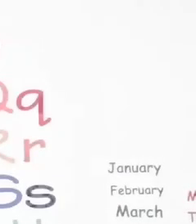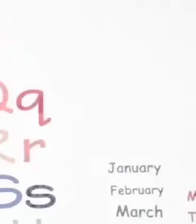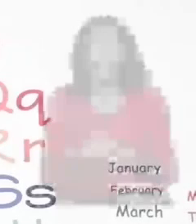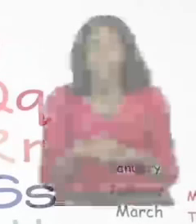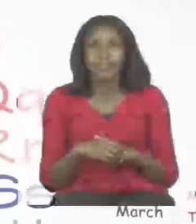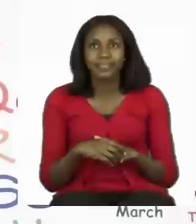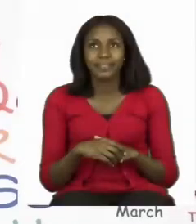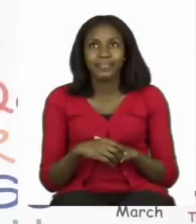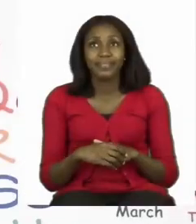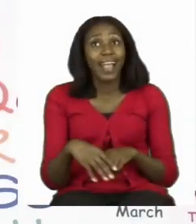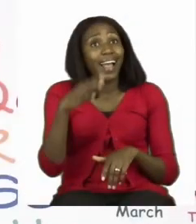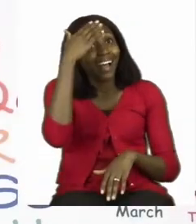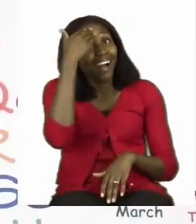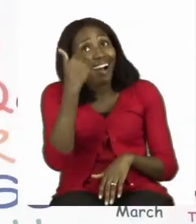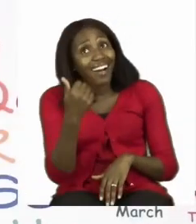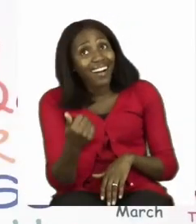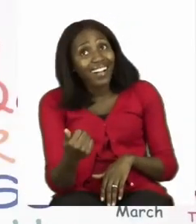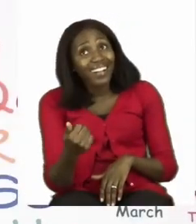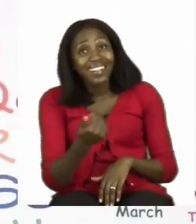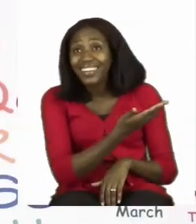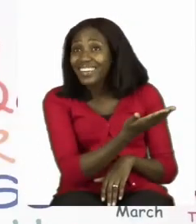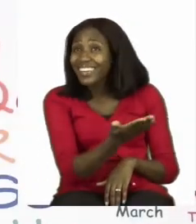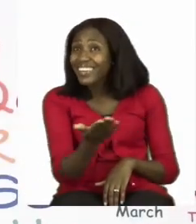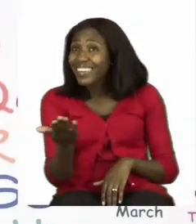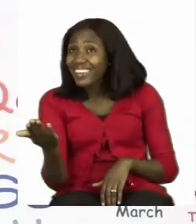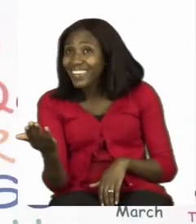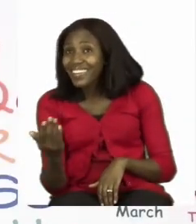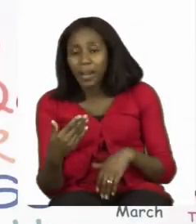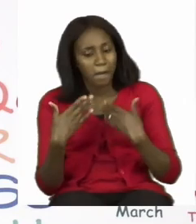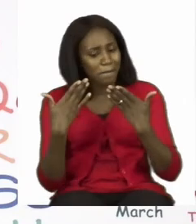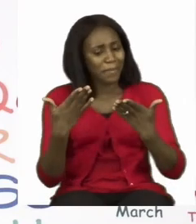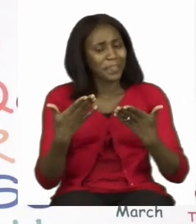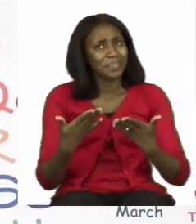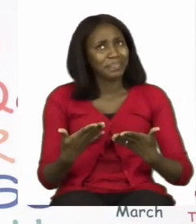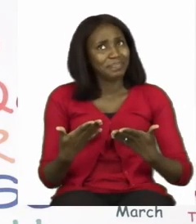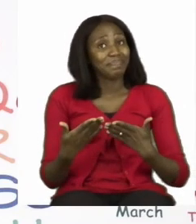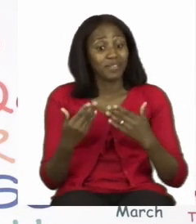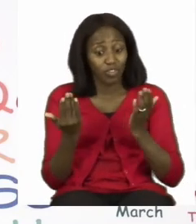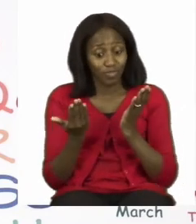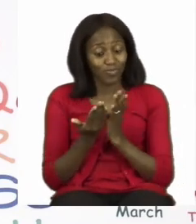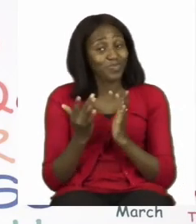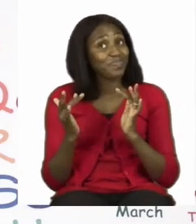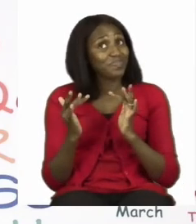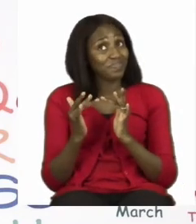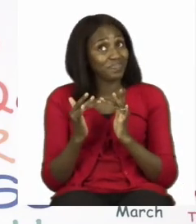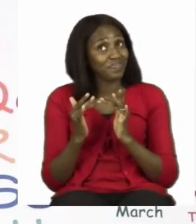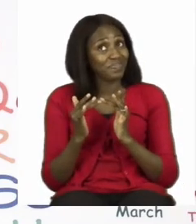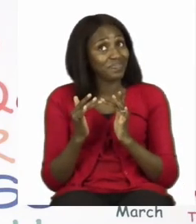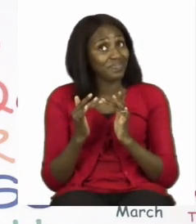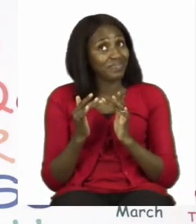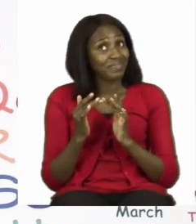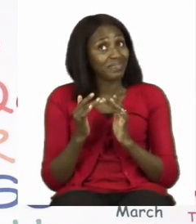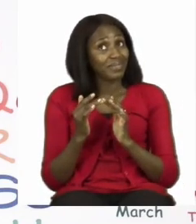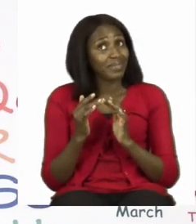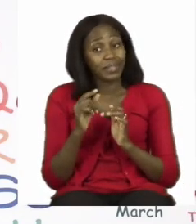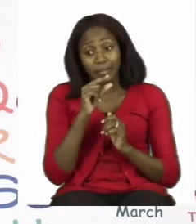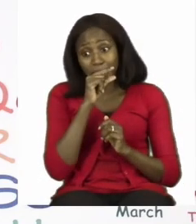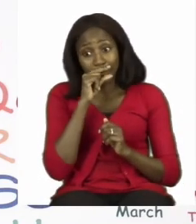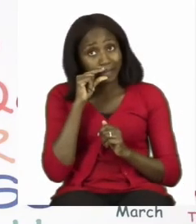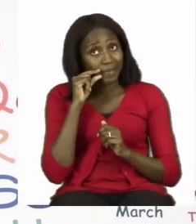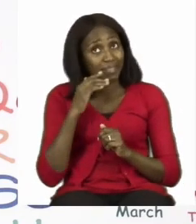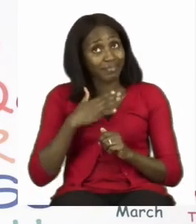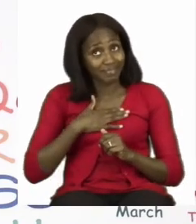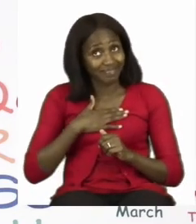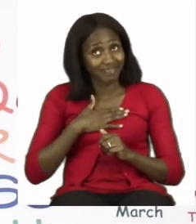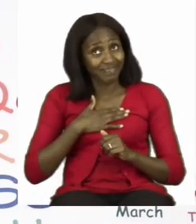Hello everyone and welcome to MyZone MyZone Online School. My